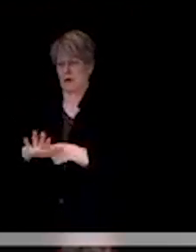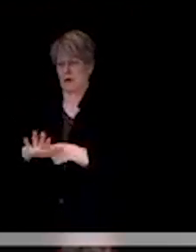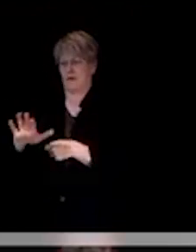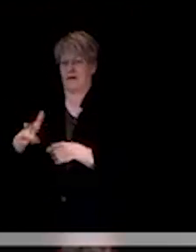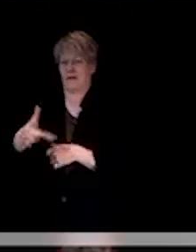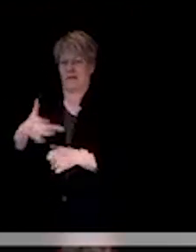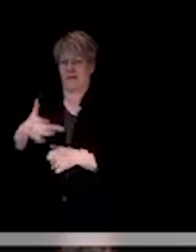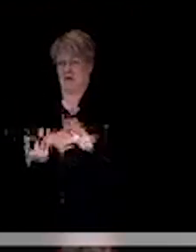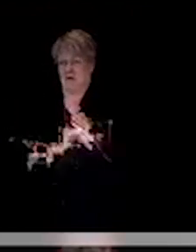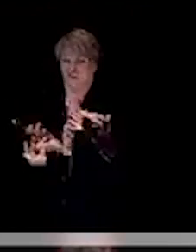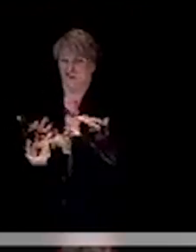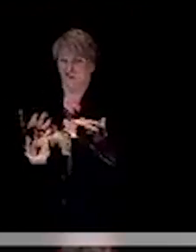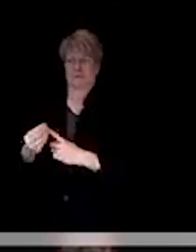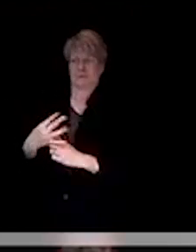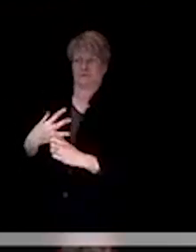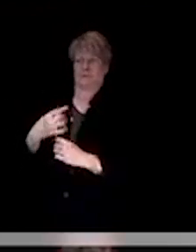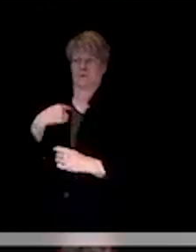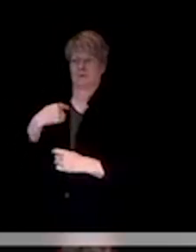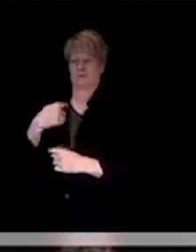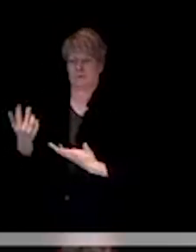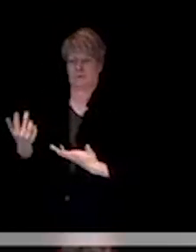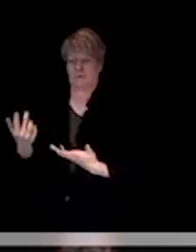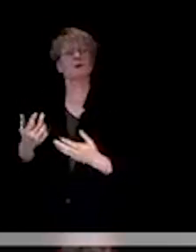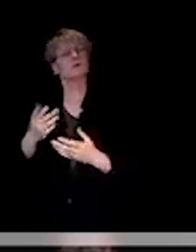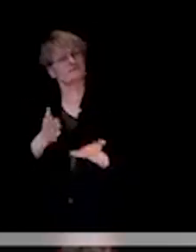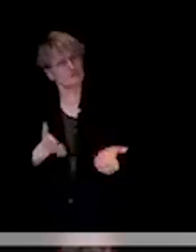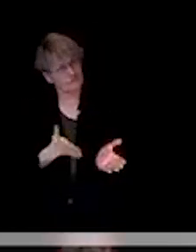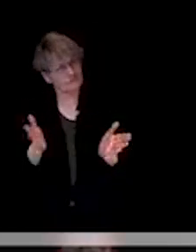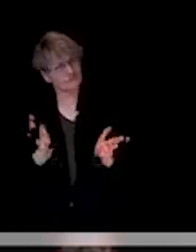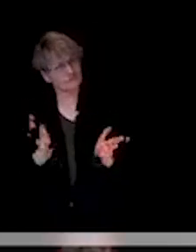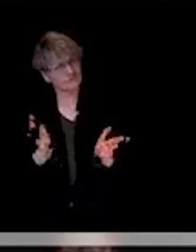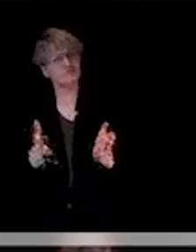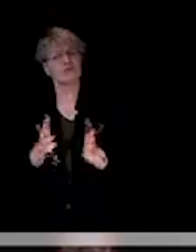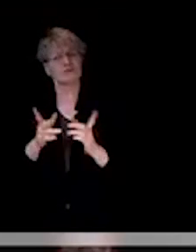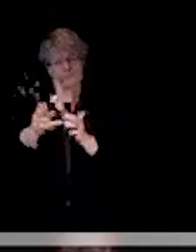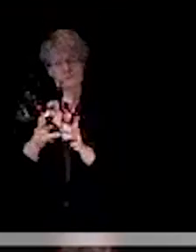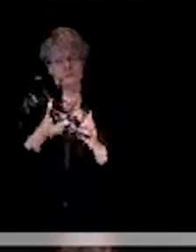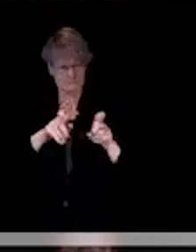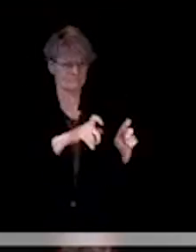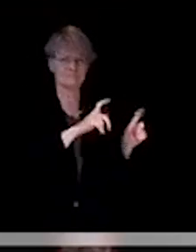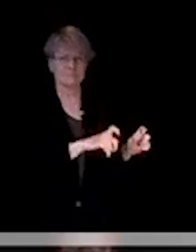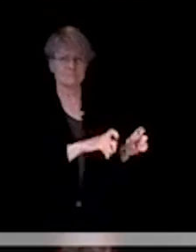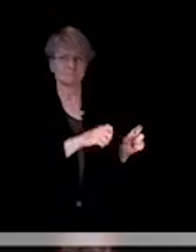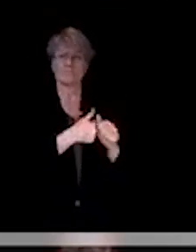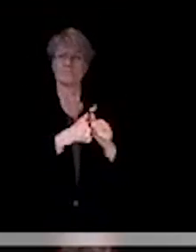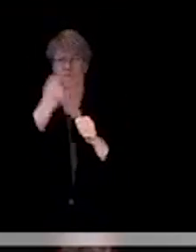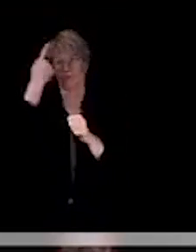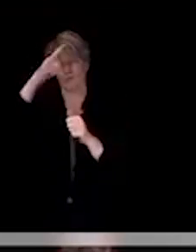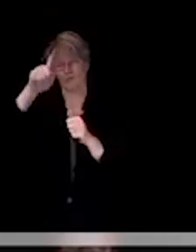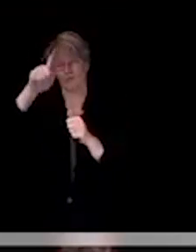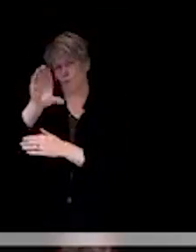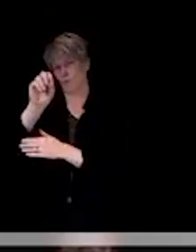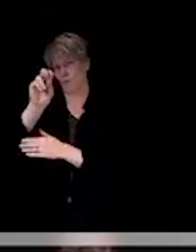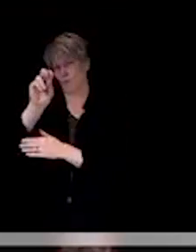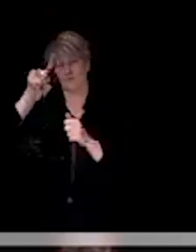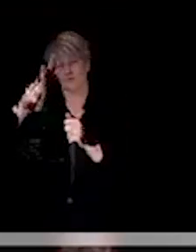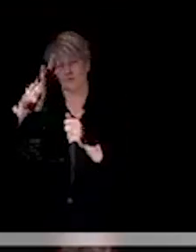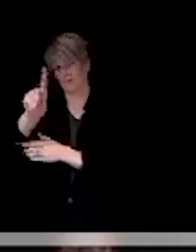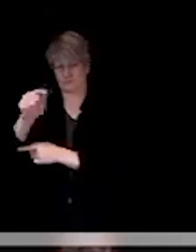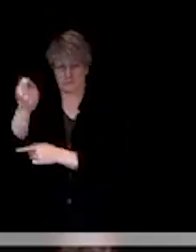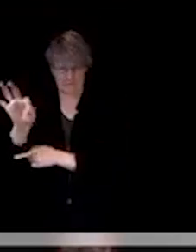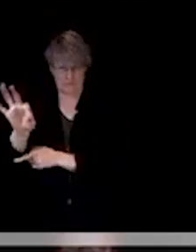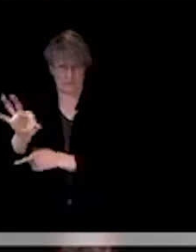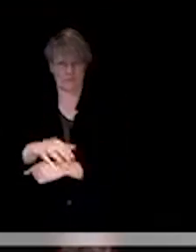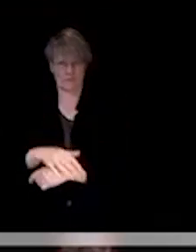exposed, we encourage people to regularly get tested at those locations that were mentioned. There's more detail